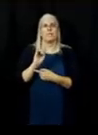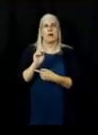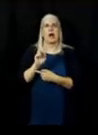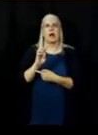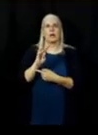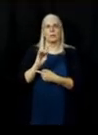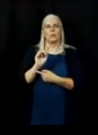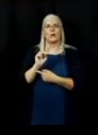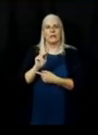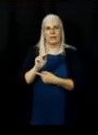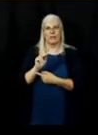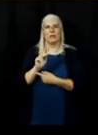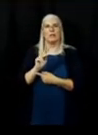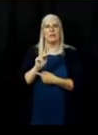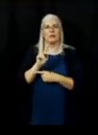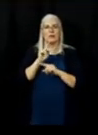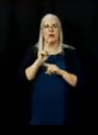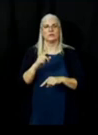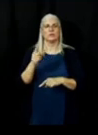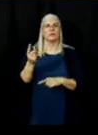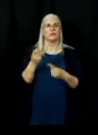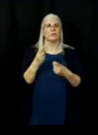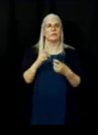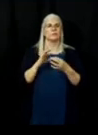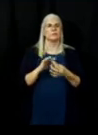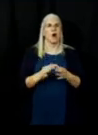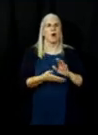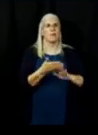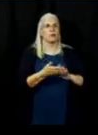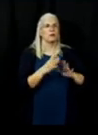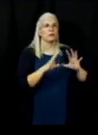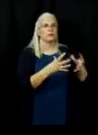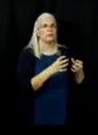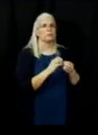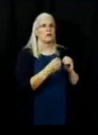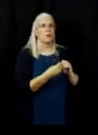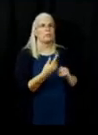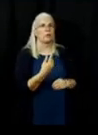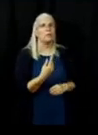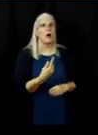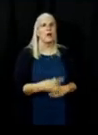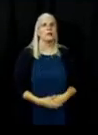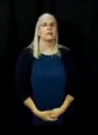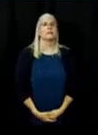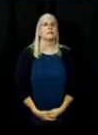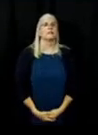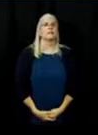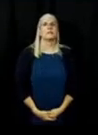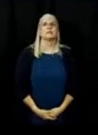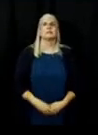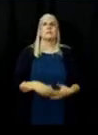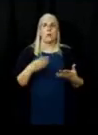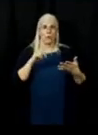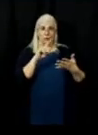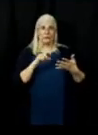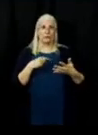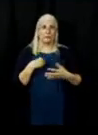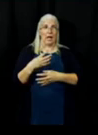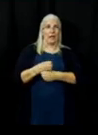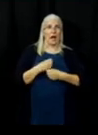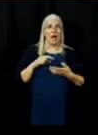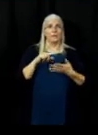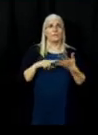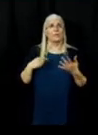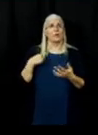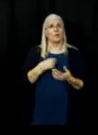All right, I've got quite a few questions here this evening, so I'll just go through each of them. So, will there be any backfiring operations tonight?